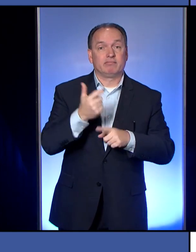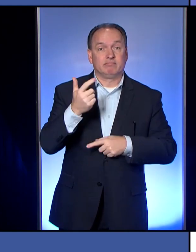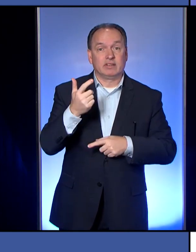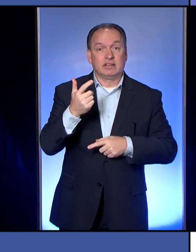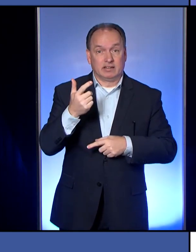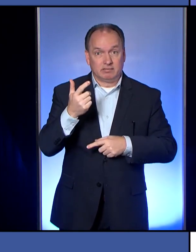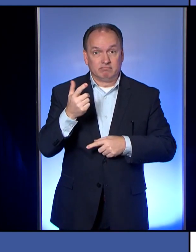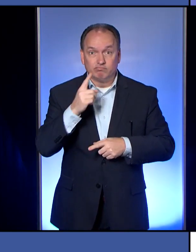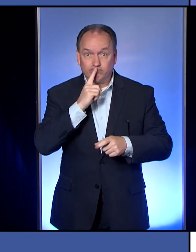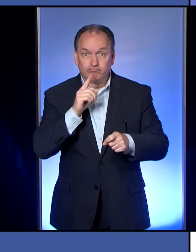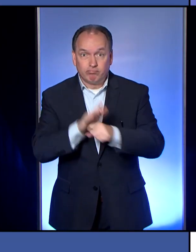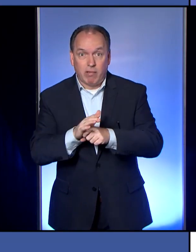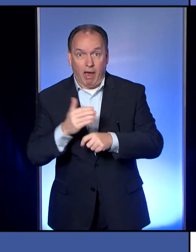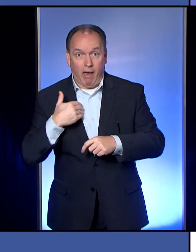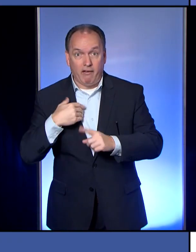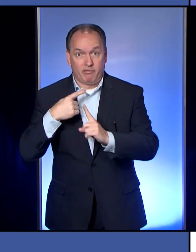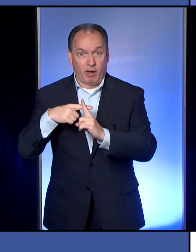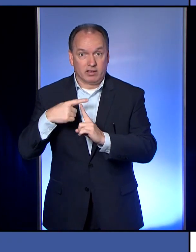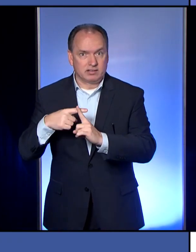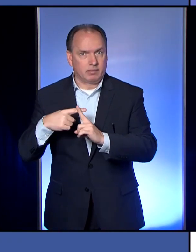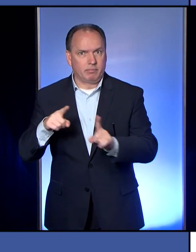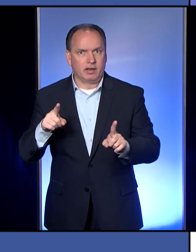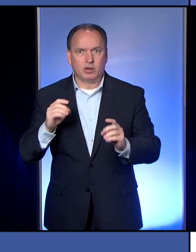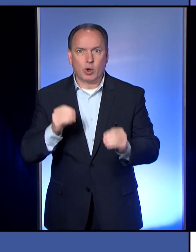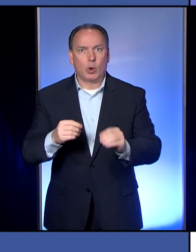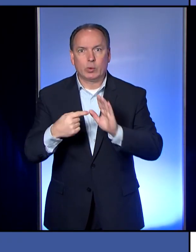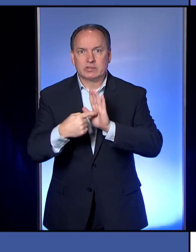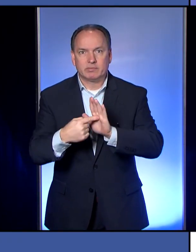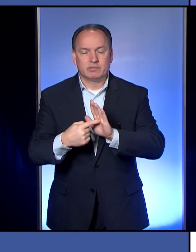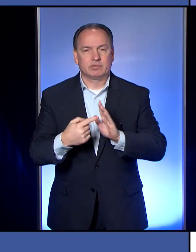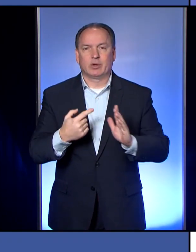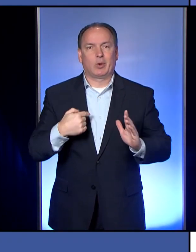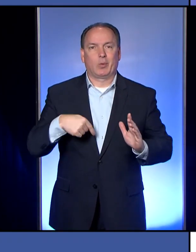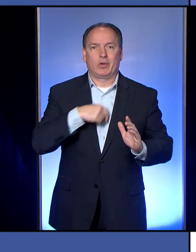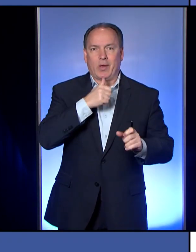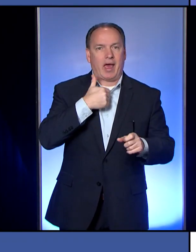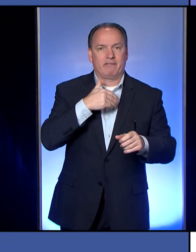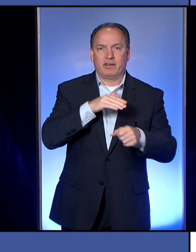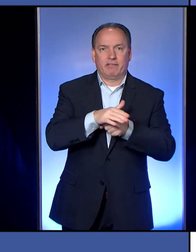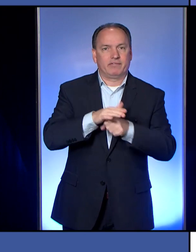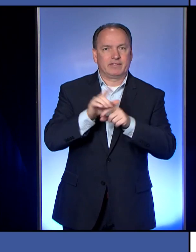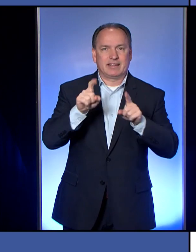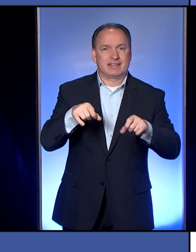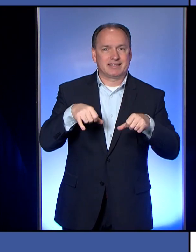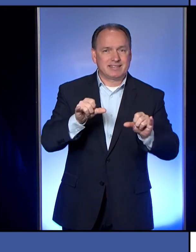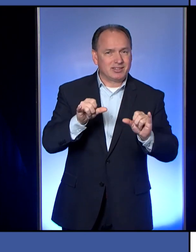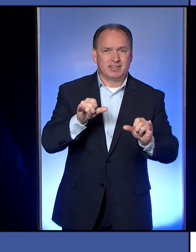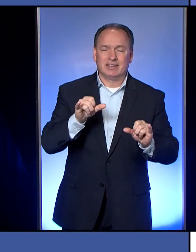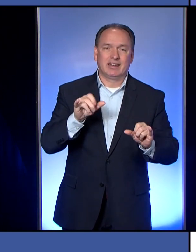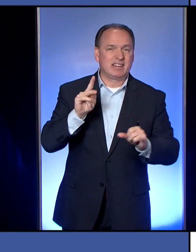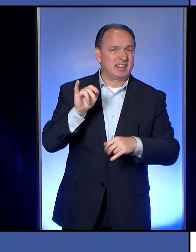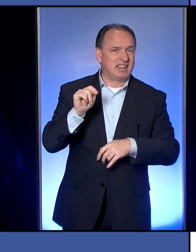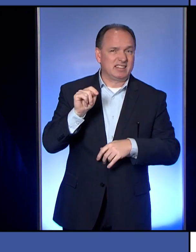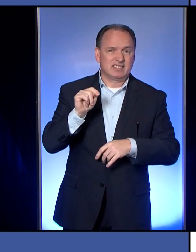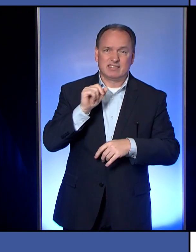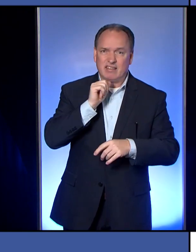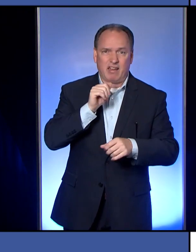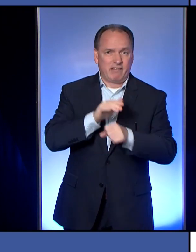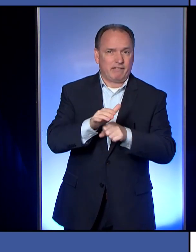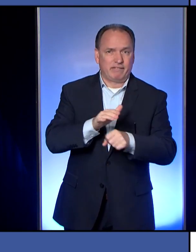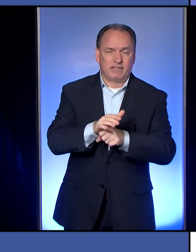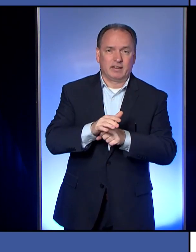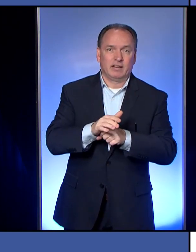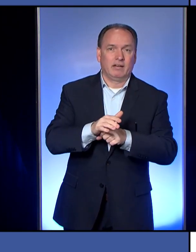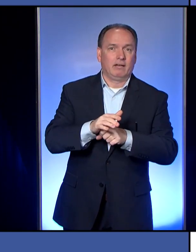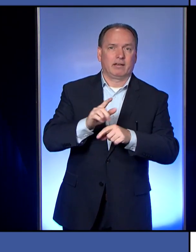um, that we don't know about. And what does that even look like? We don't have enough testing. As we all know, we've spoken about that before, so we can't do the